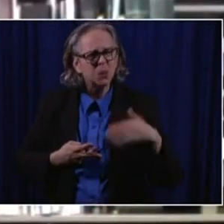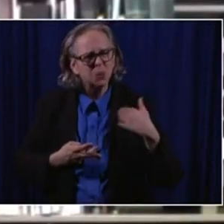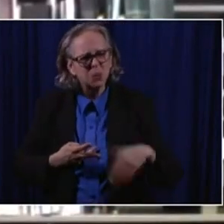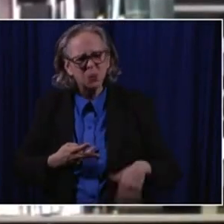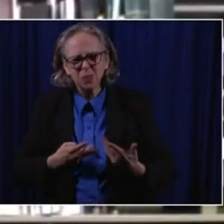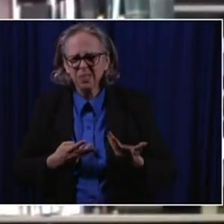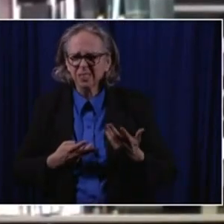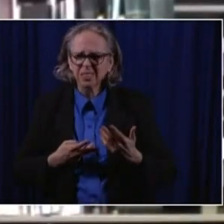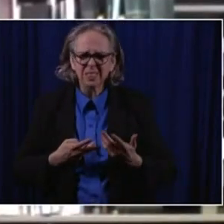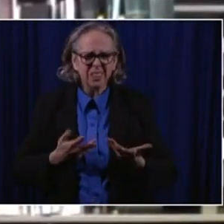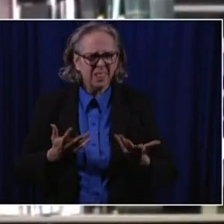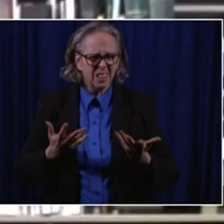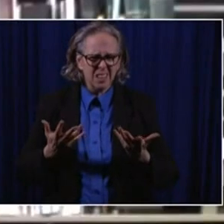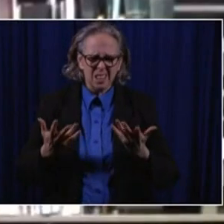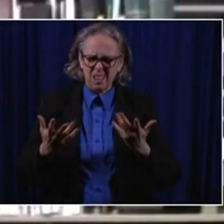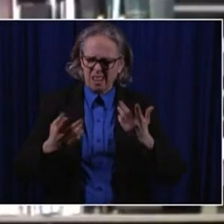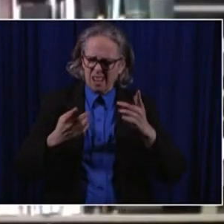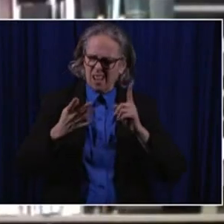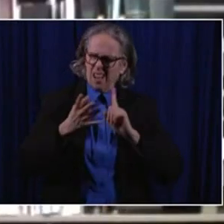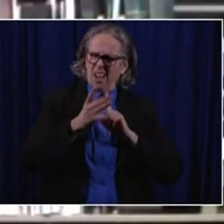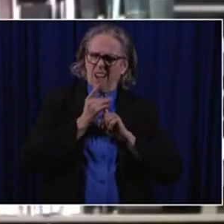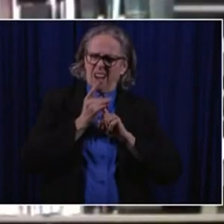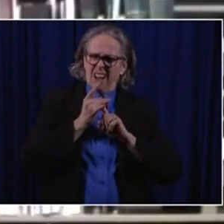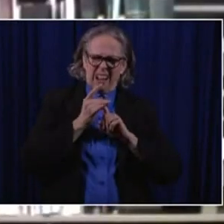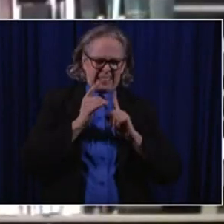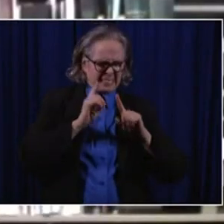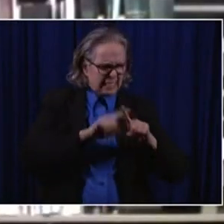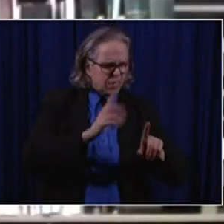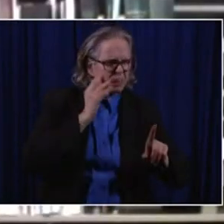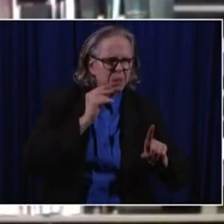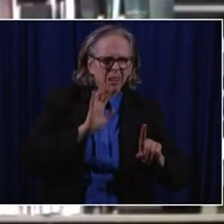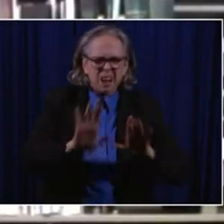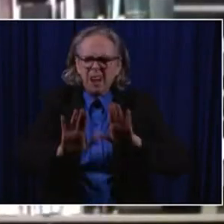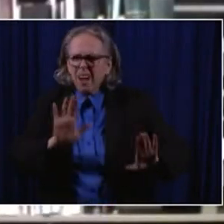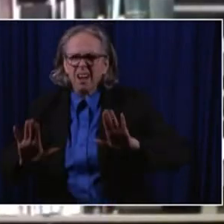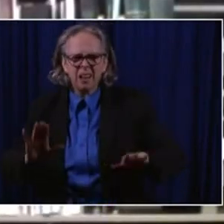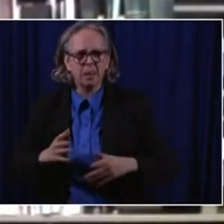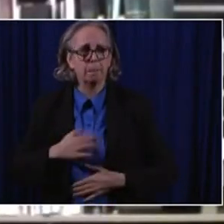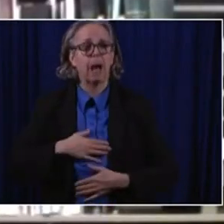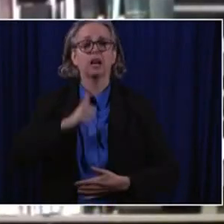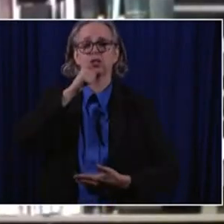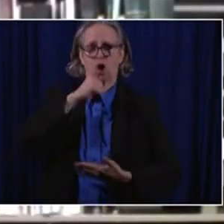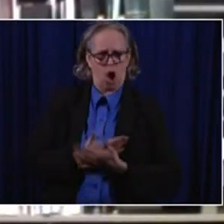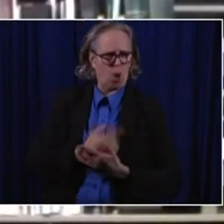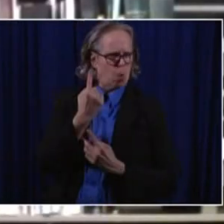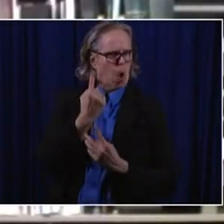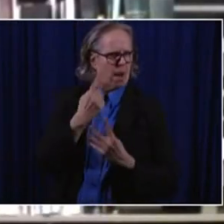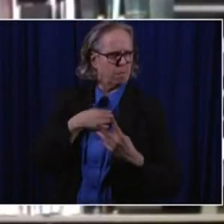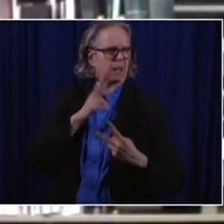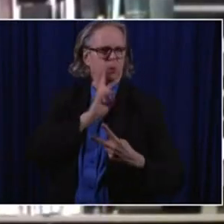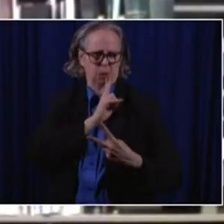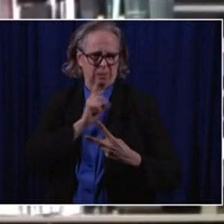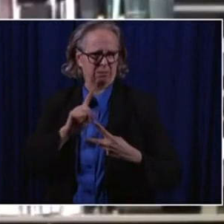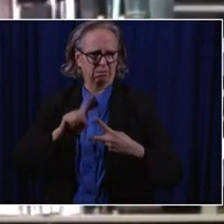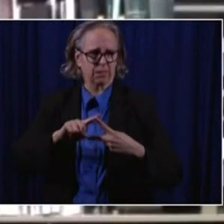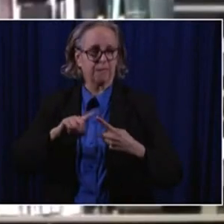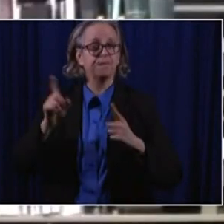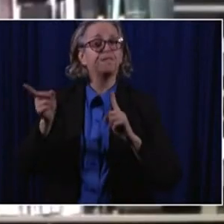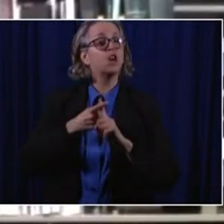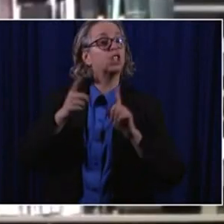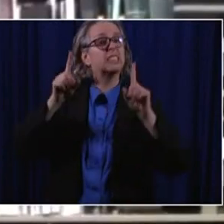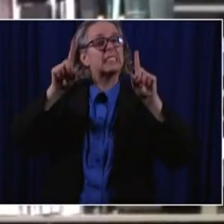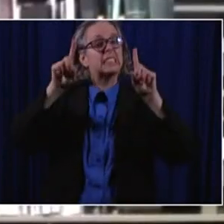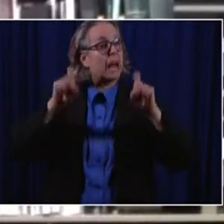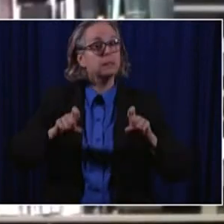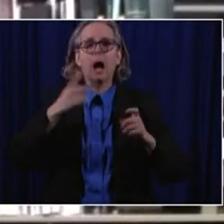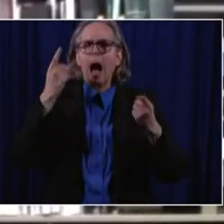could have with COVID. Um, my daughter, Sarah was, when she tested, she tested negative at first and I actually had